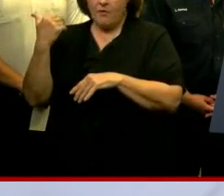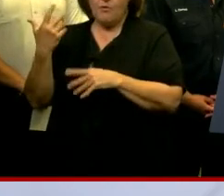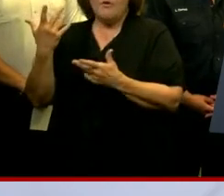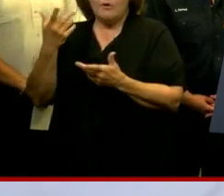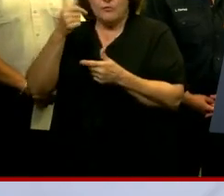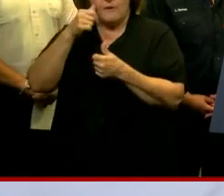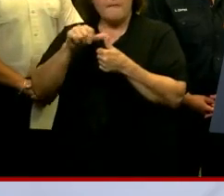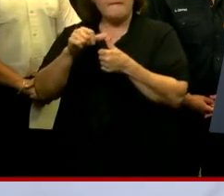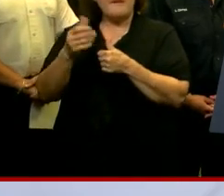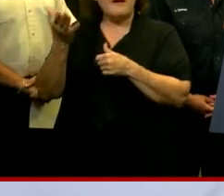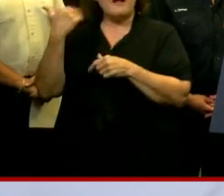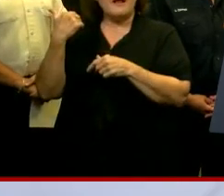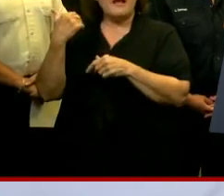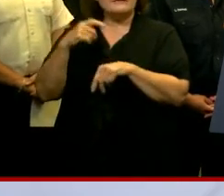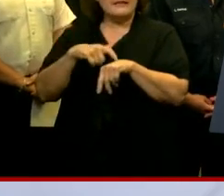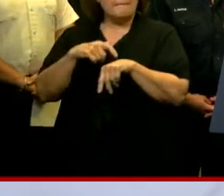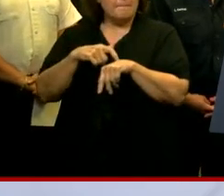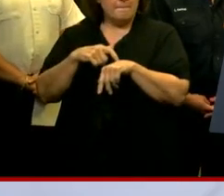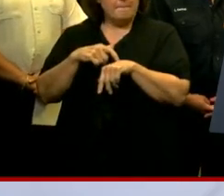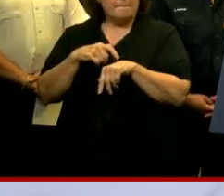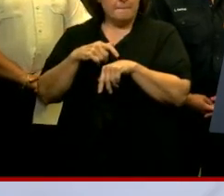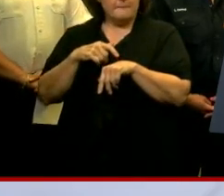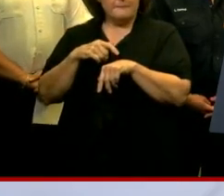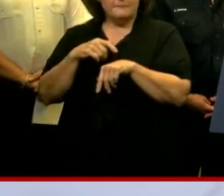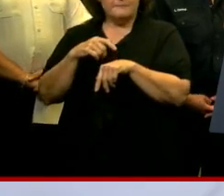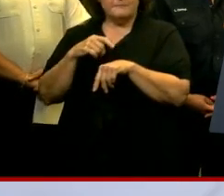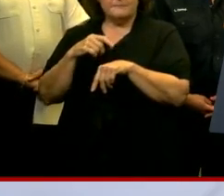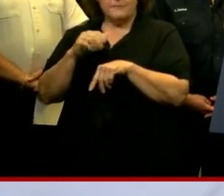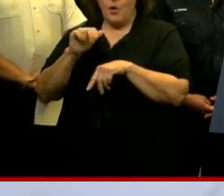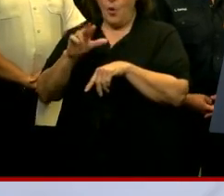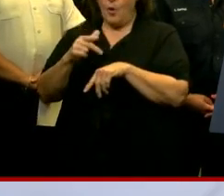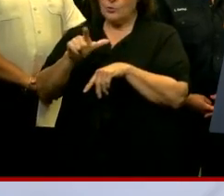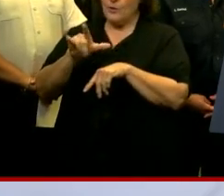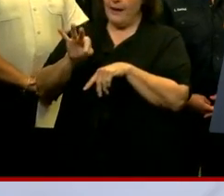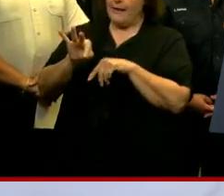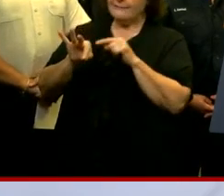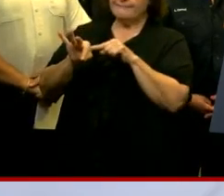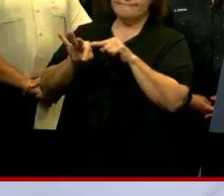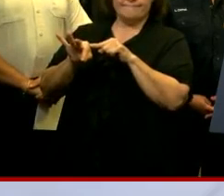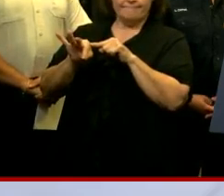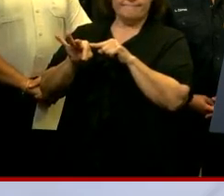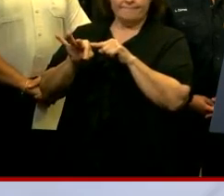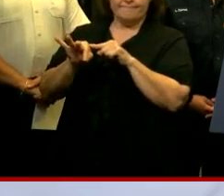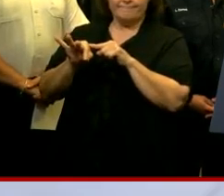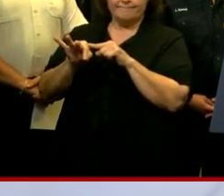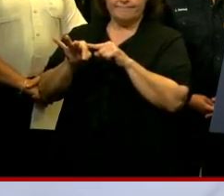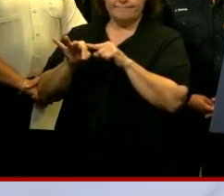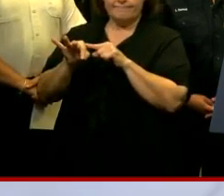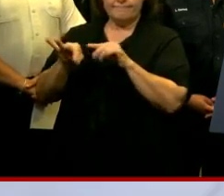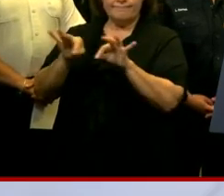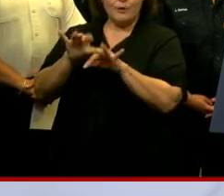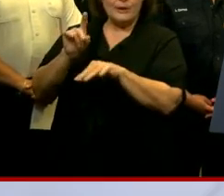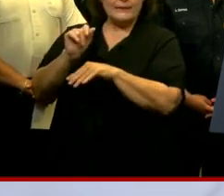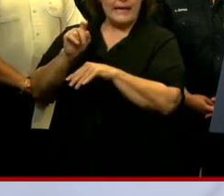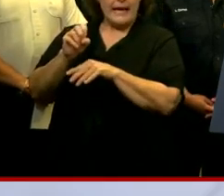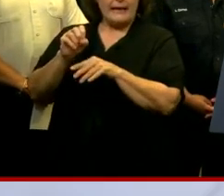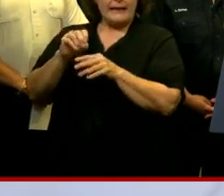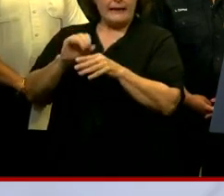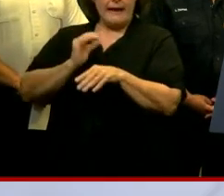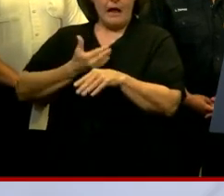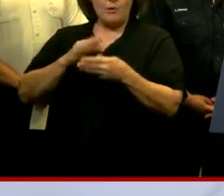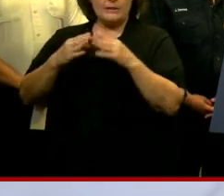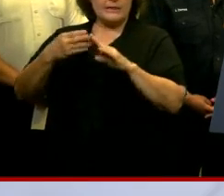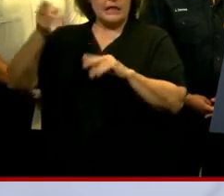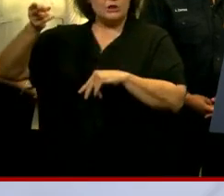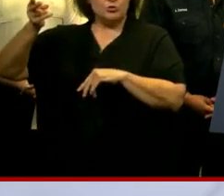We all remember last season. We know that August 29th is a very critical date in our city's history